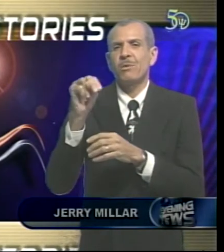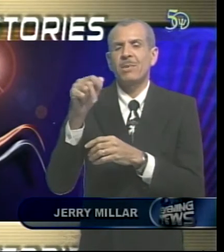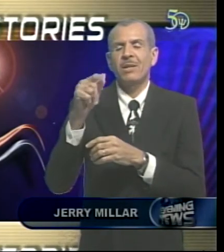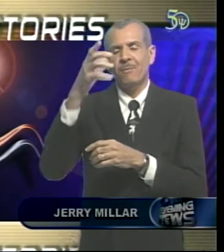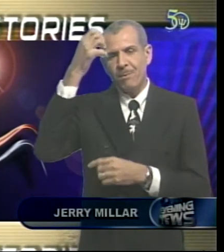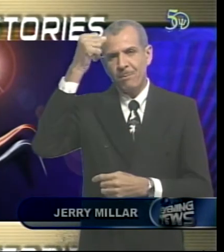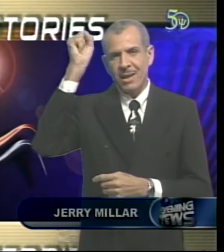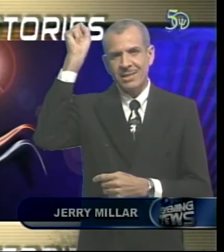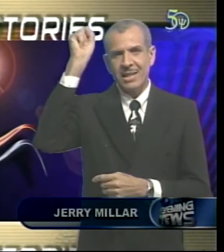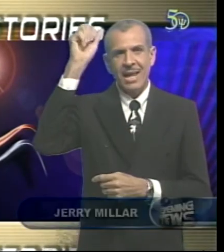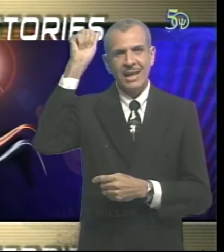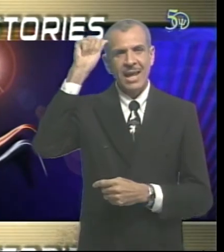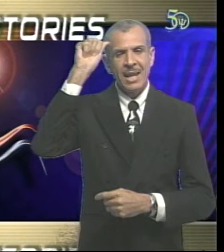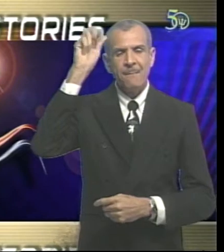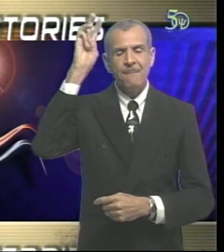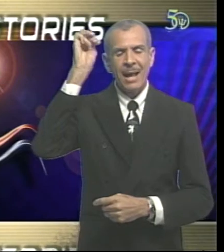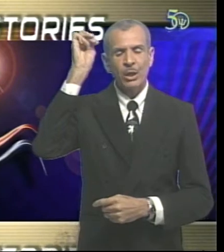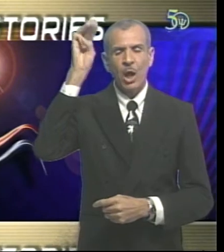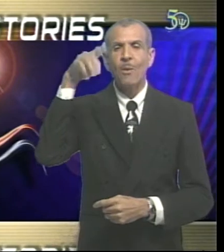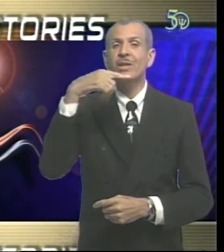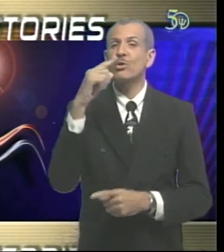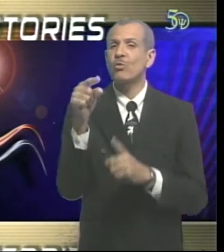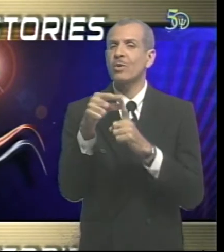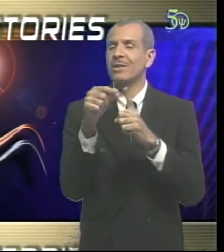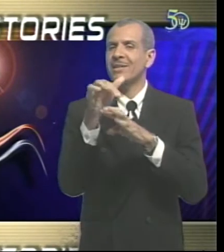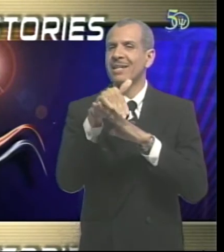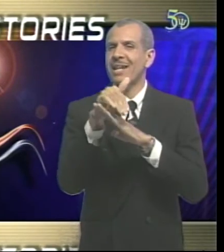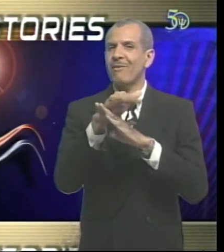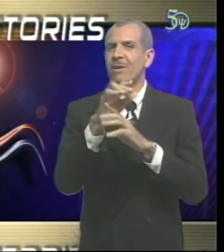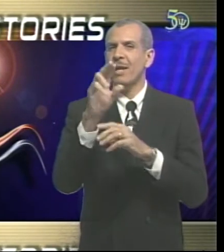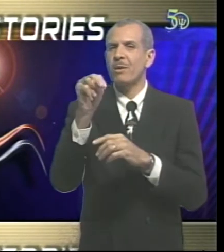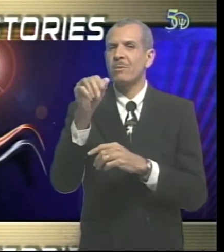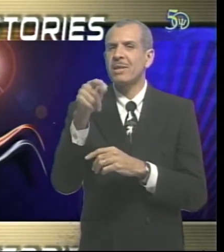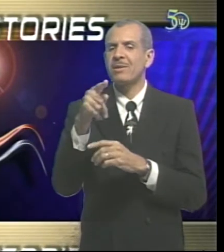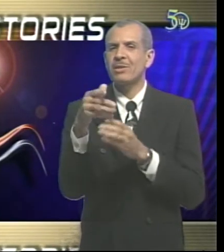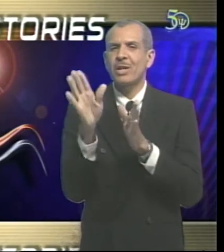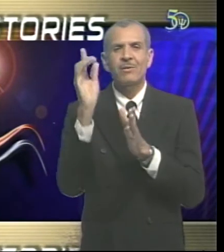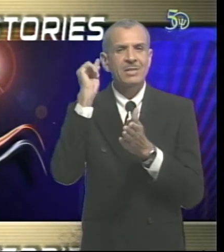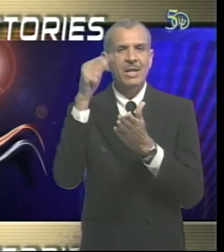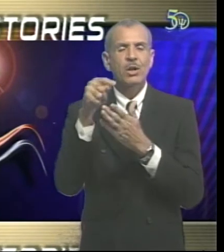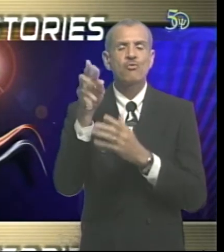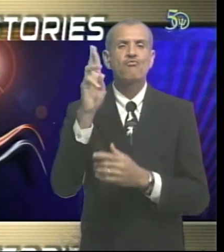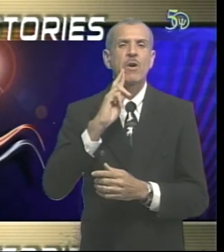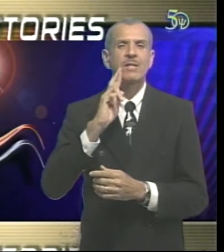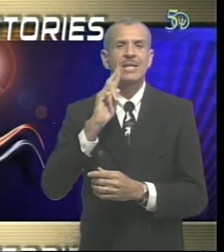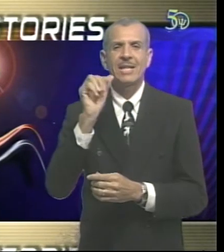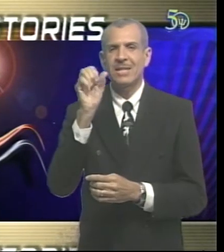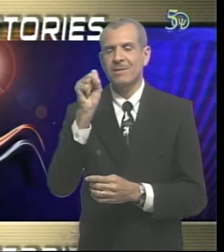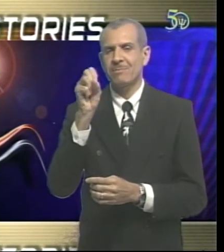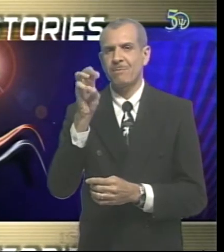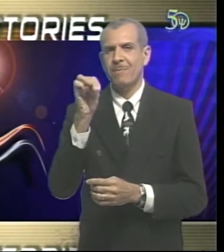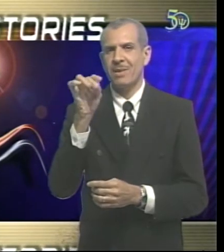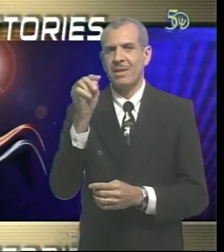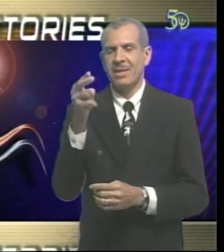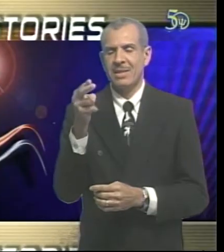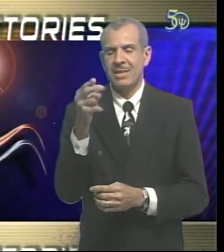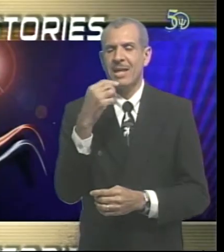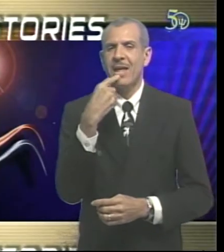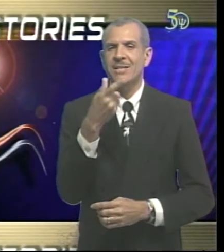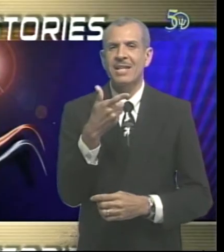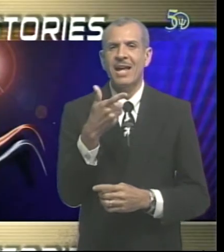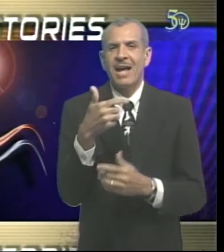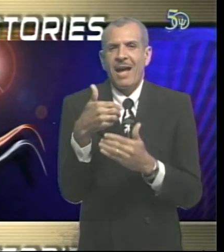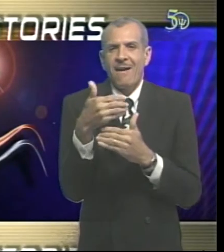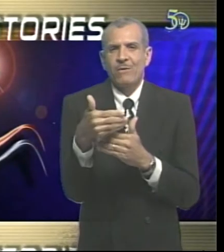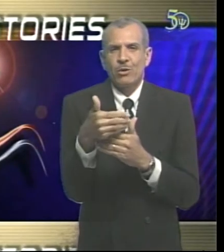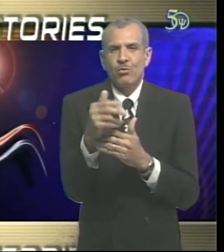President Akani McDowell That's the word tonight from NUPW General Secretary Roslyn Smith It follows a two